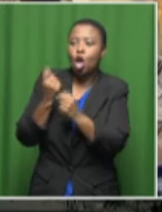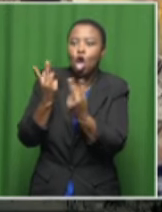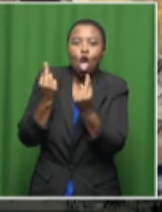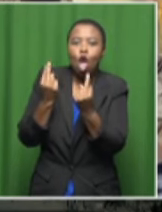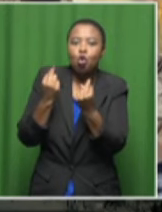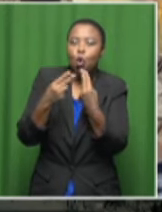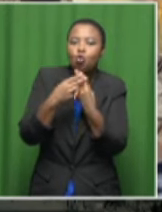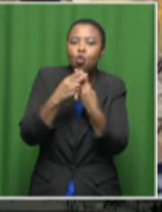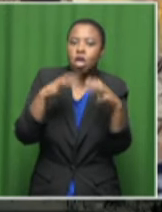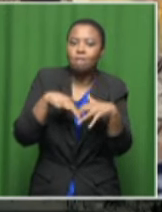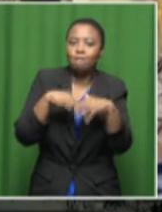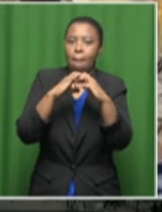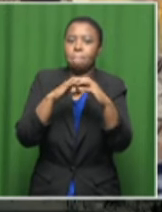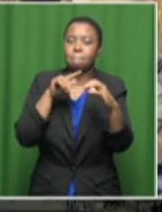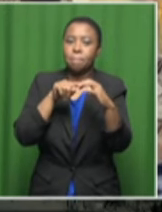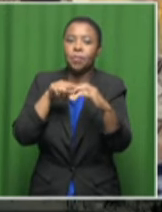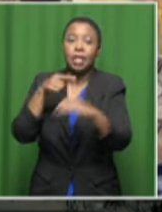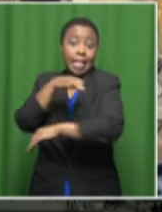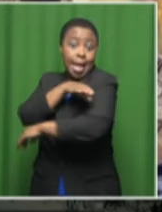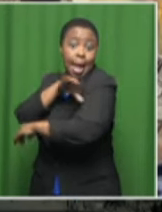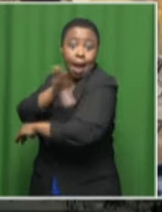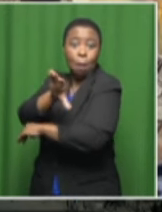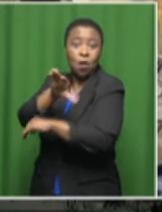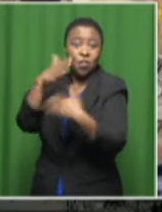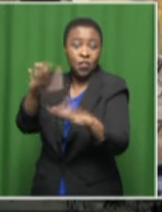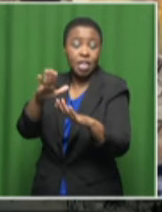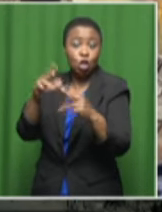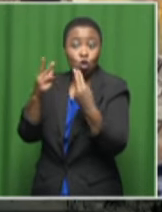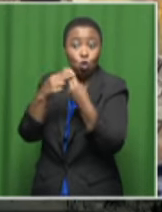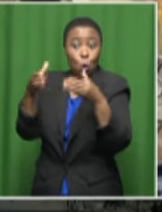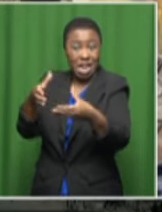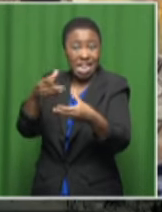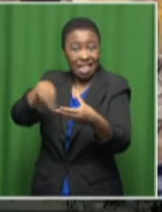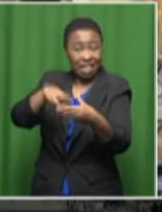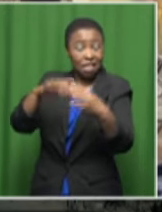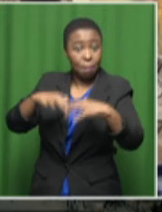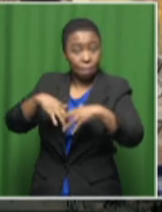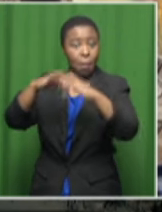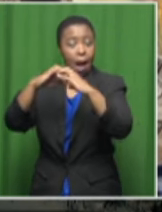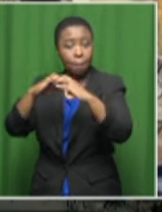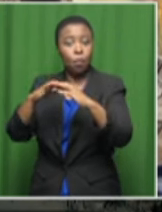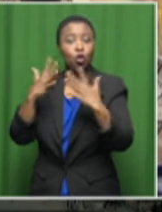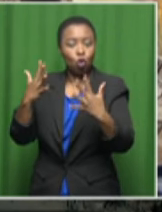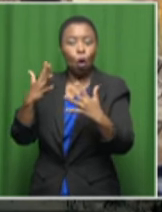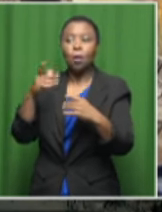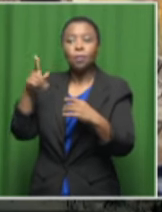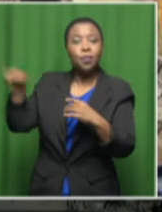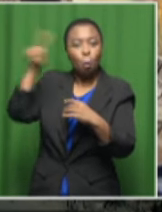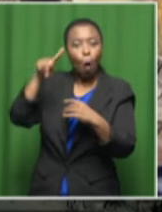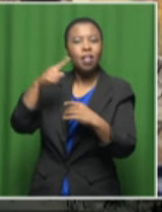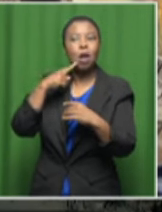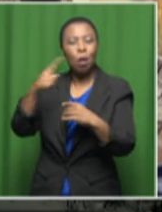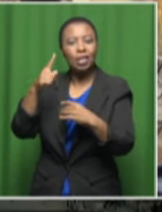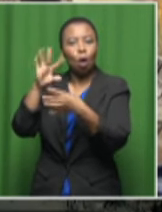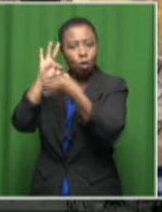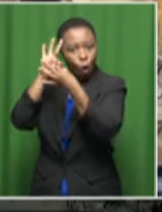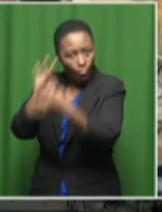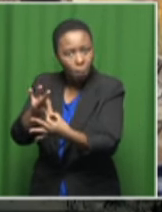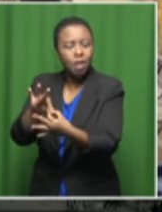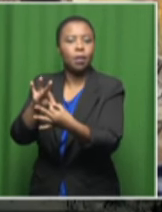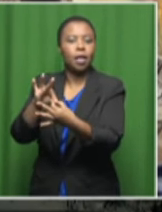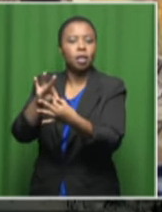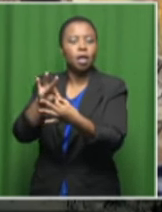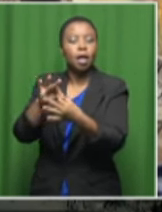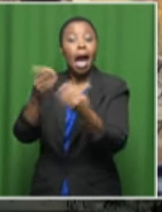unit, which they've capacitated. And therefore, they were signaling their commitment to prosecuting